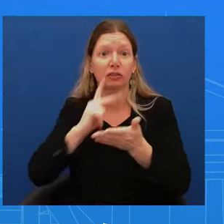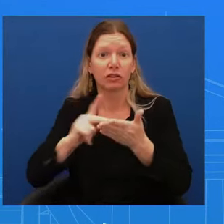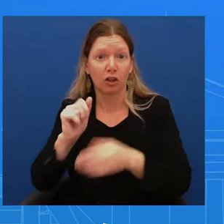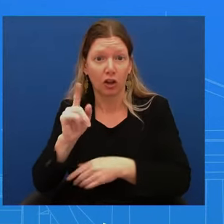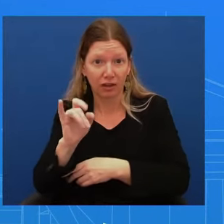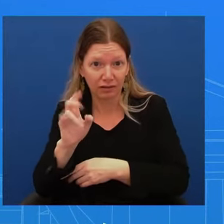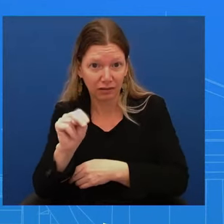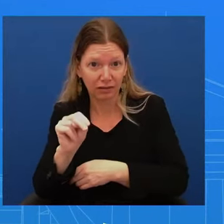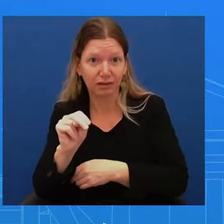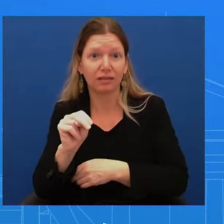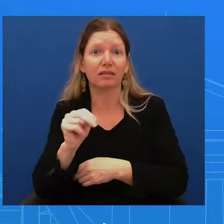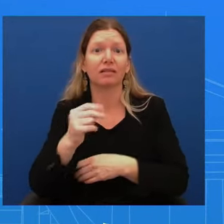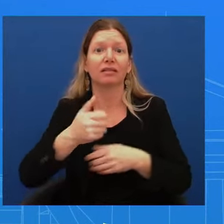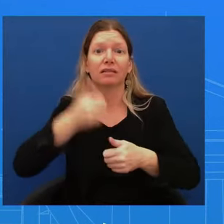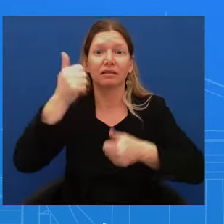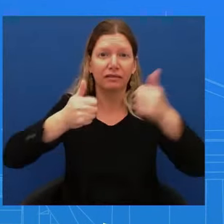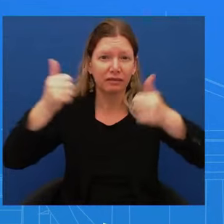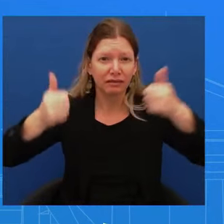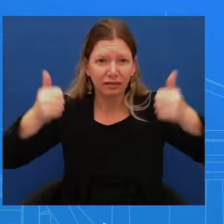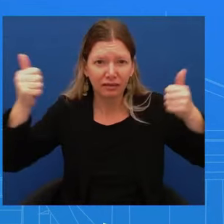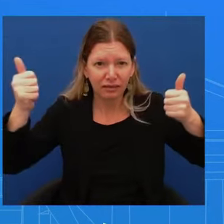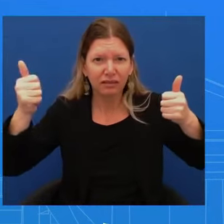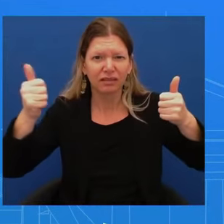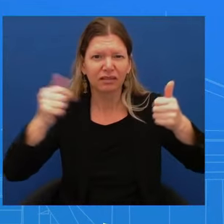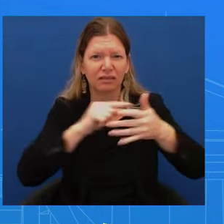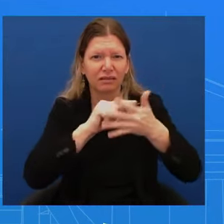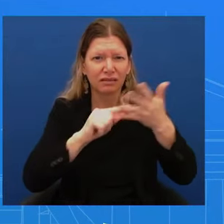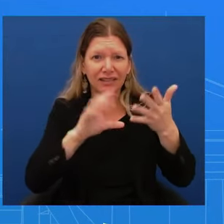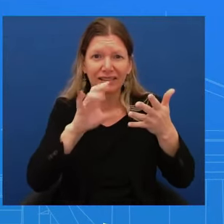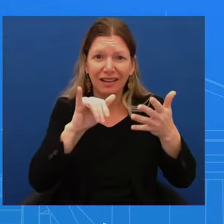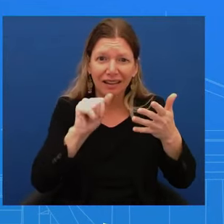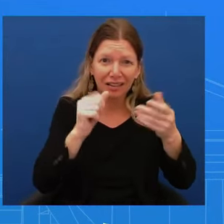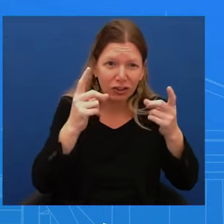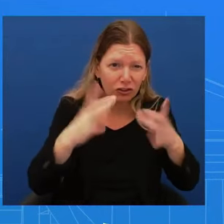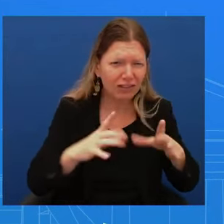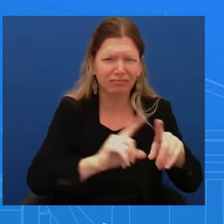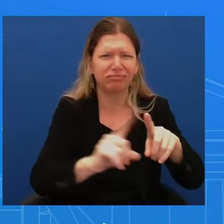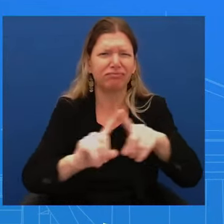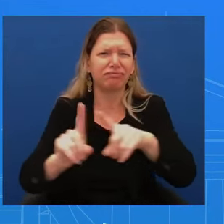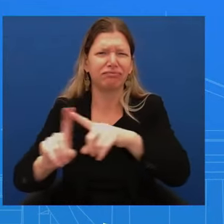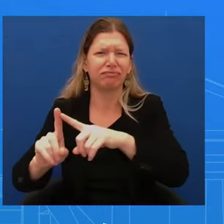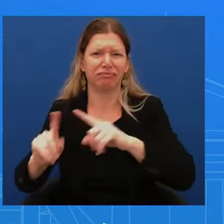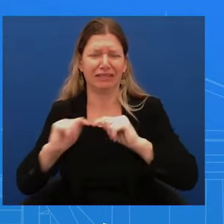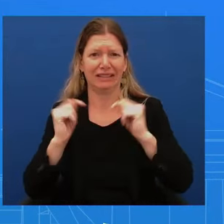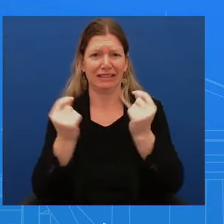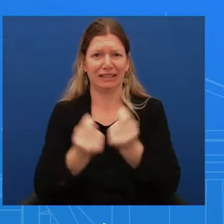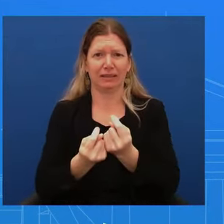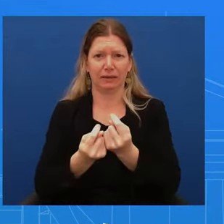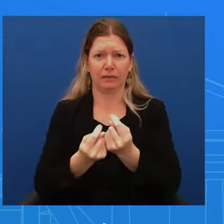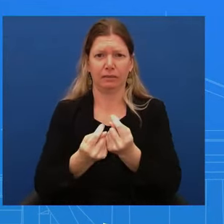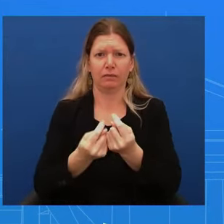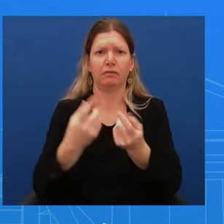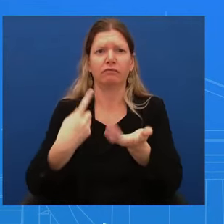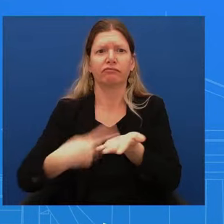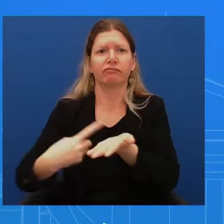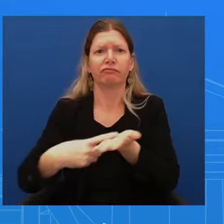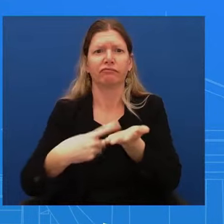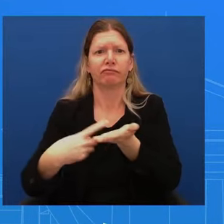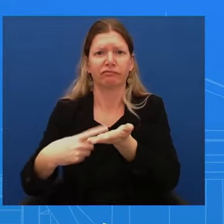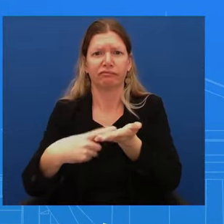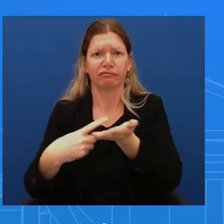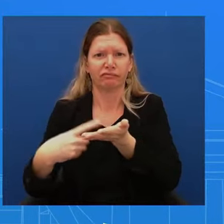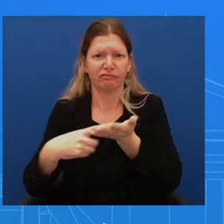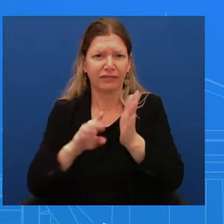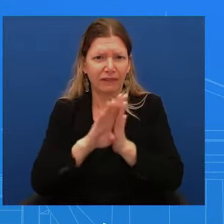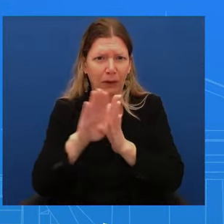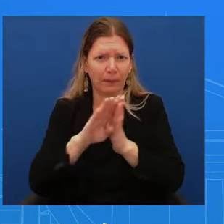director and other members of the team. They covered developments in the Middle East. President Biden directed the NSC, Department of Defense and the